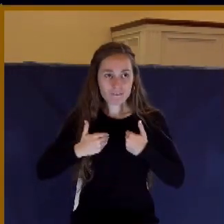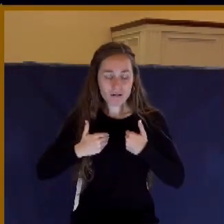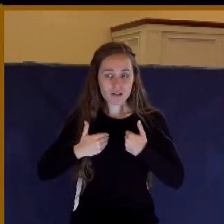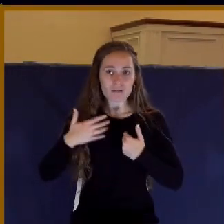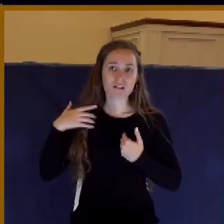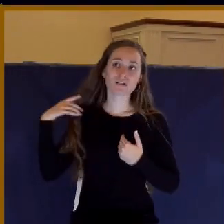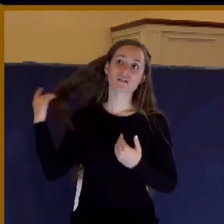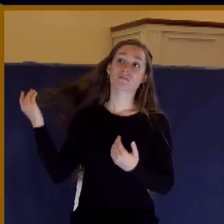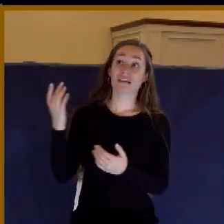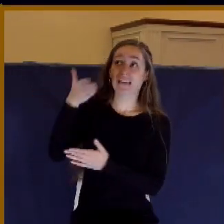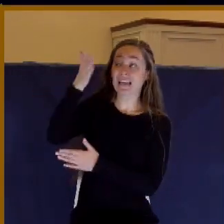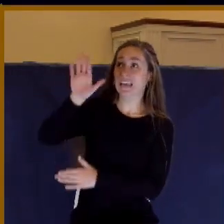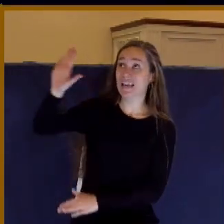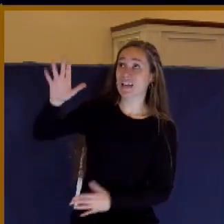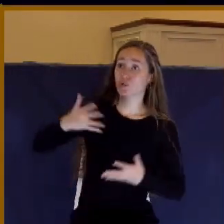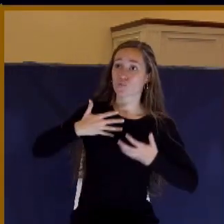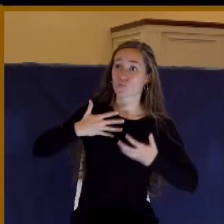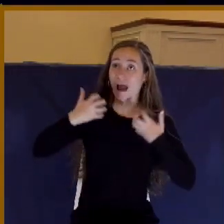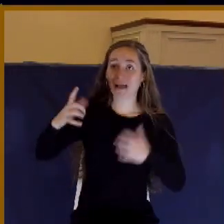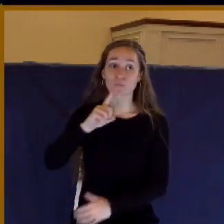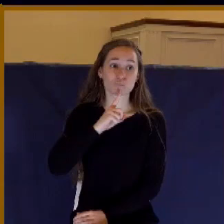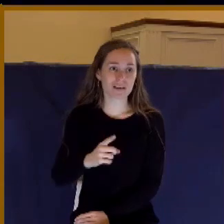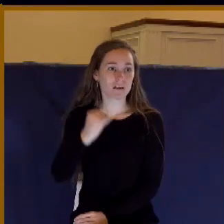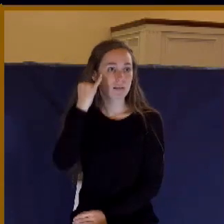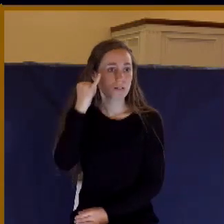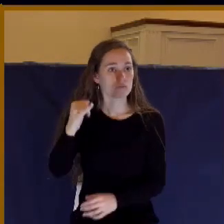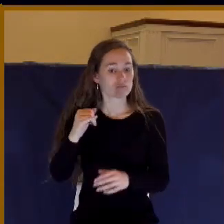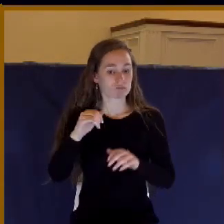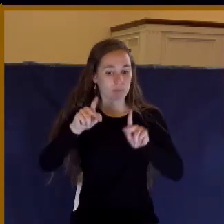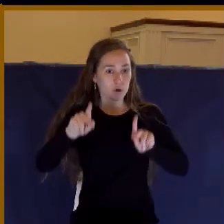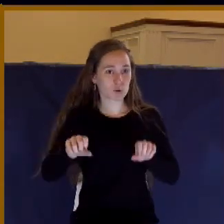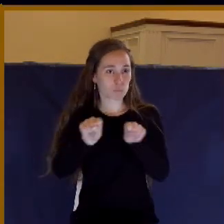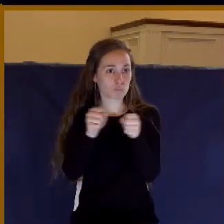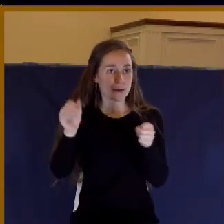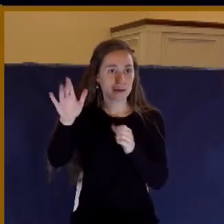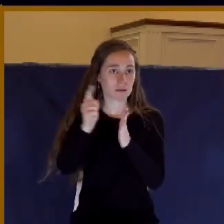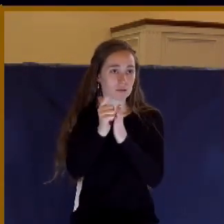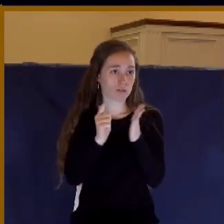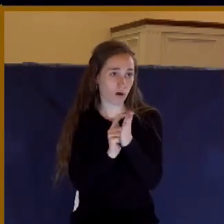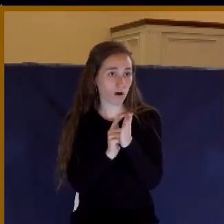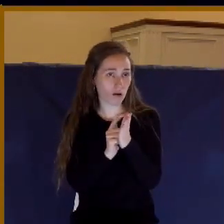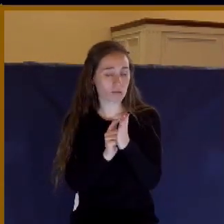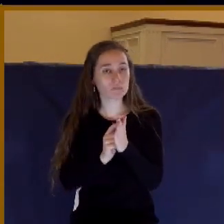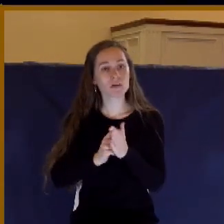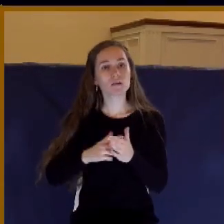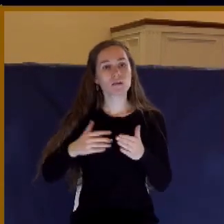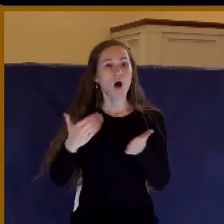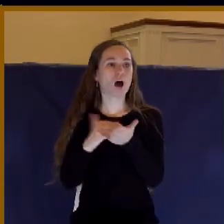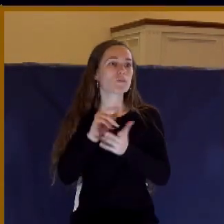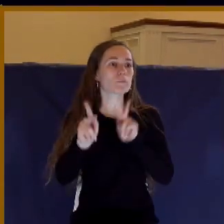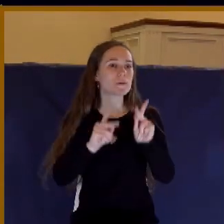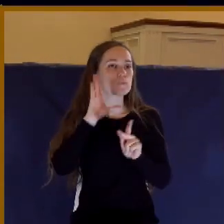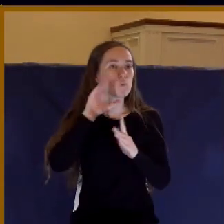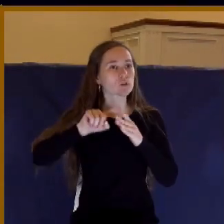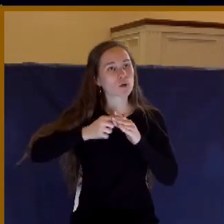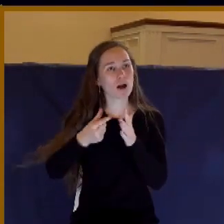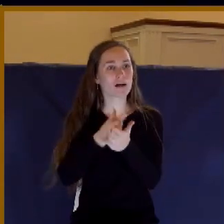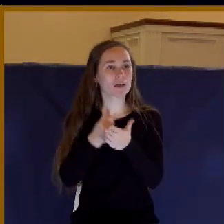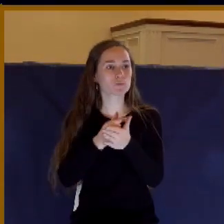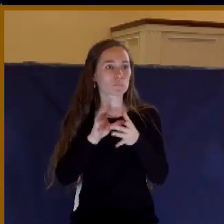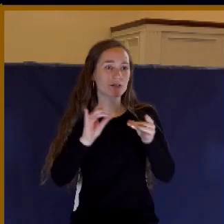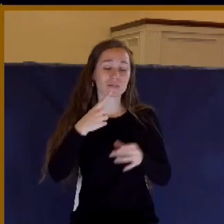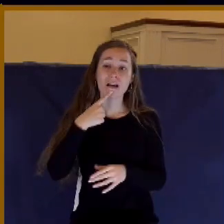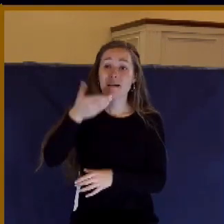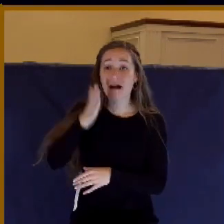have broken God's law. The average gospel message starts out with the love of God. God loves you and He wants to meet you on your